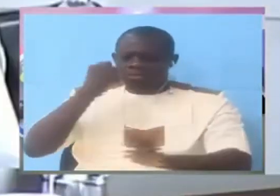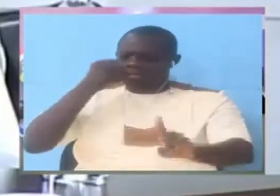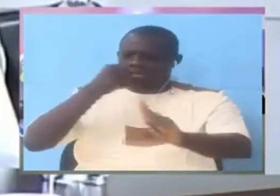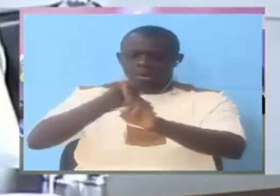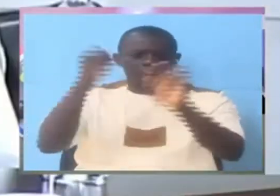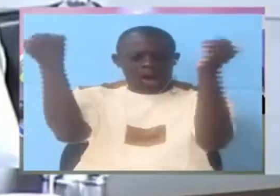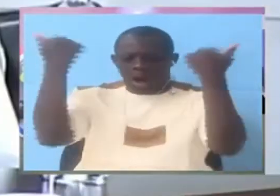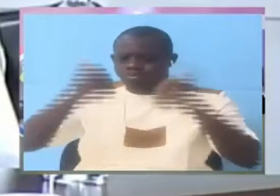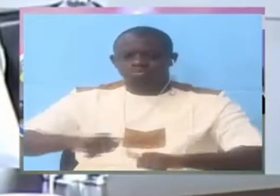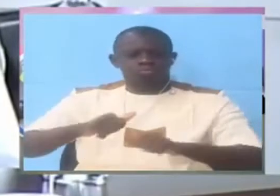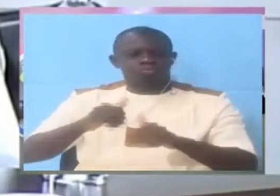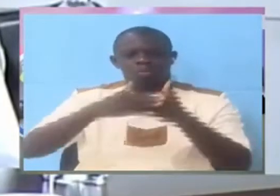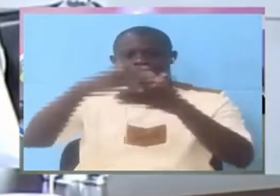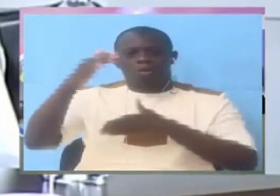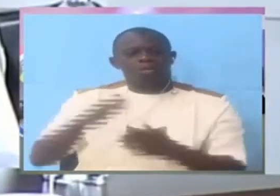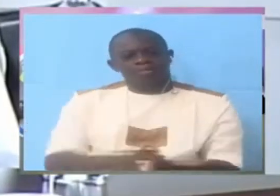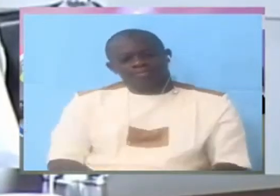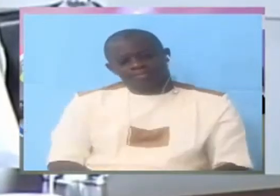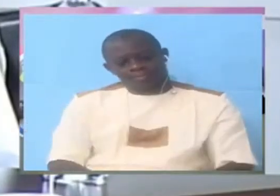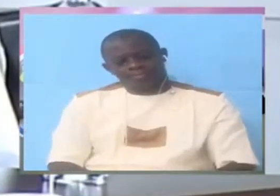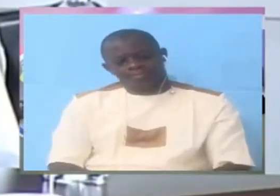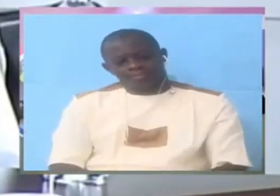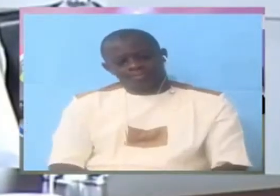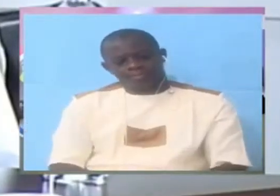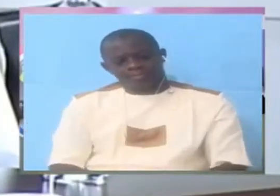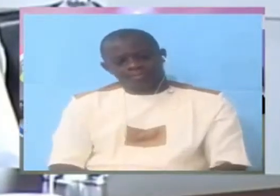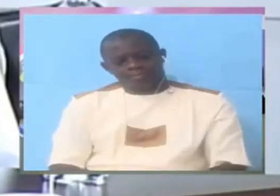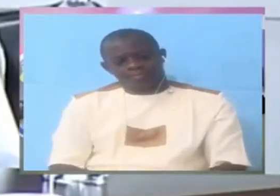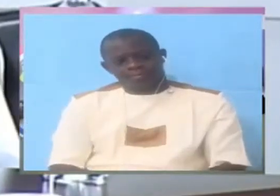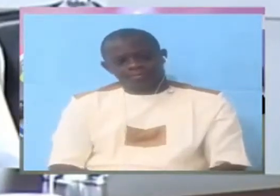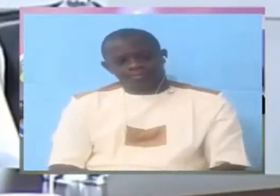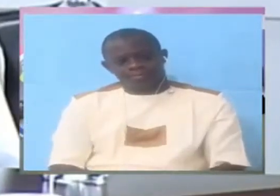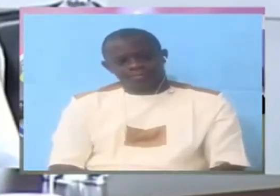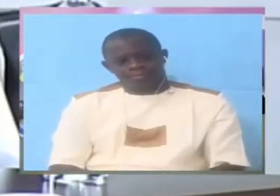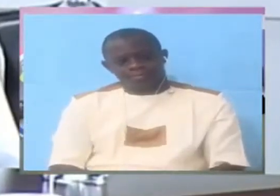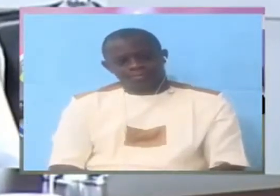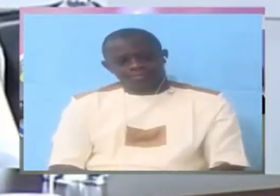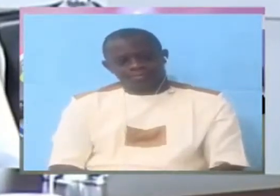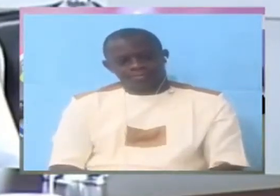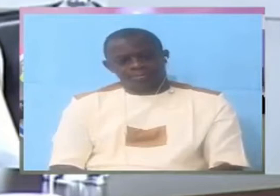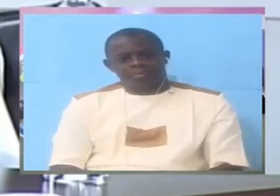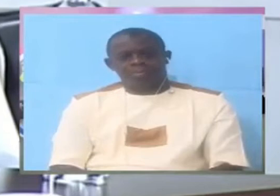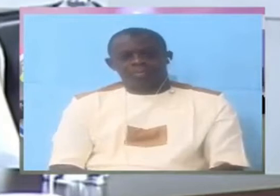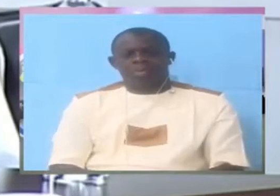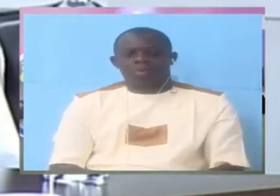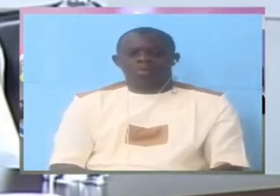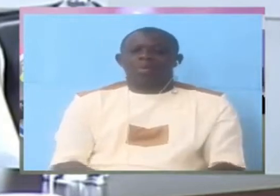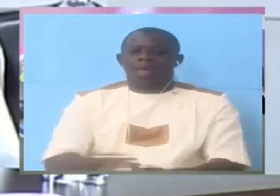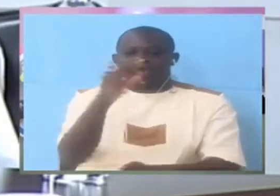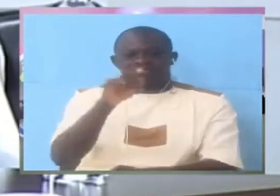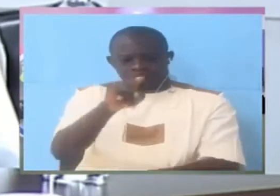If I may come in, of